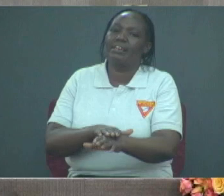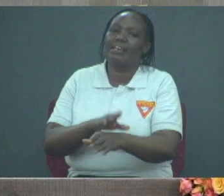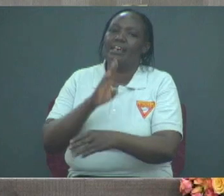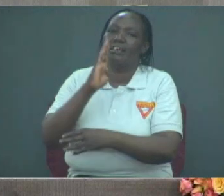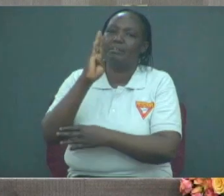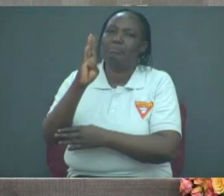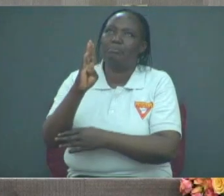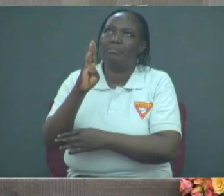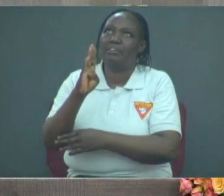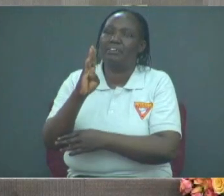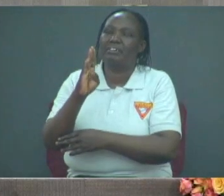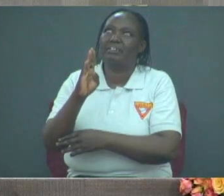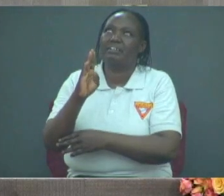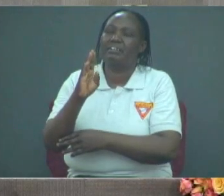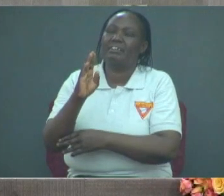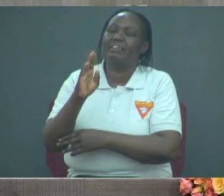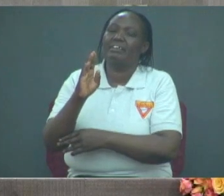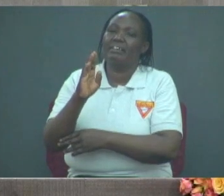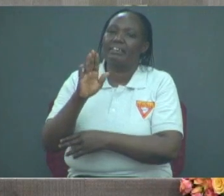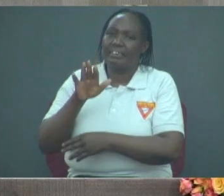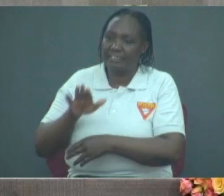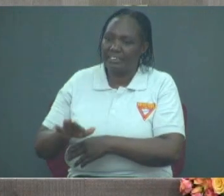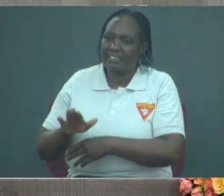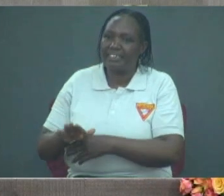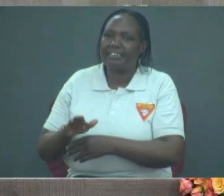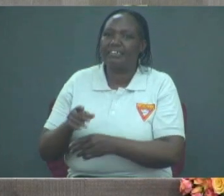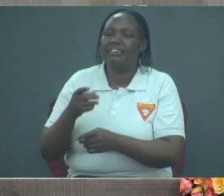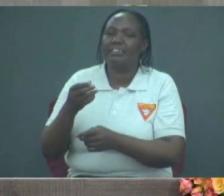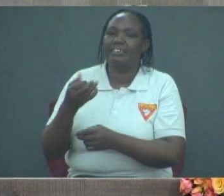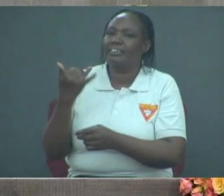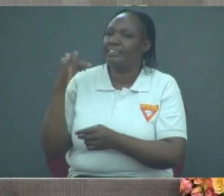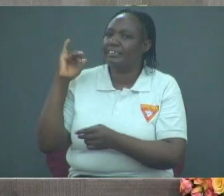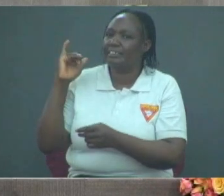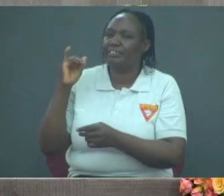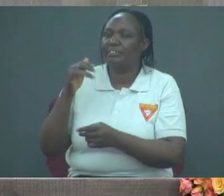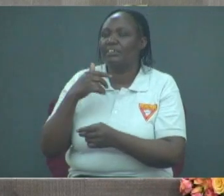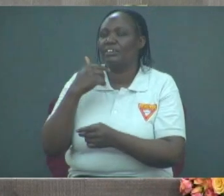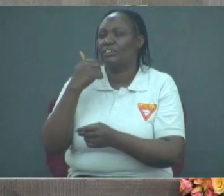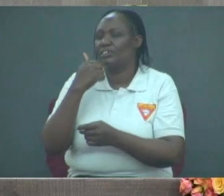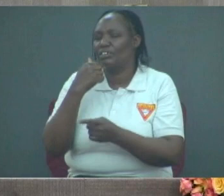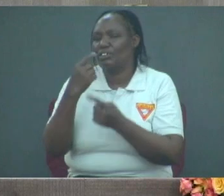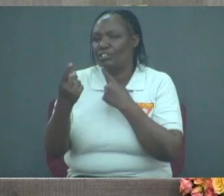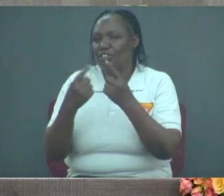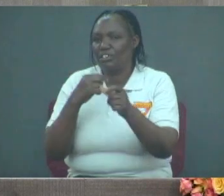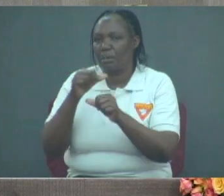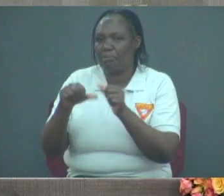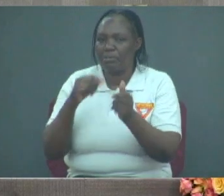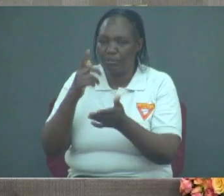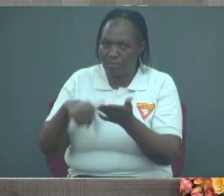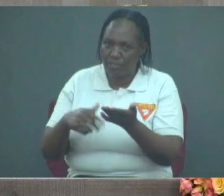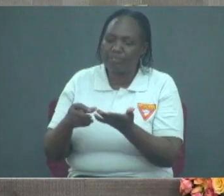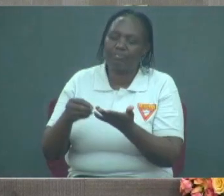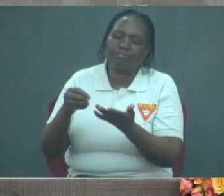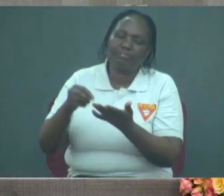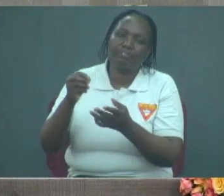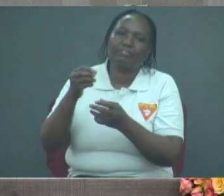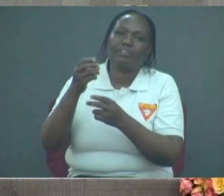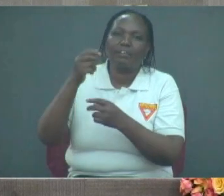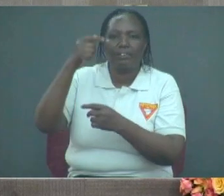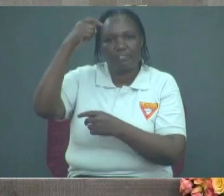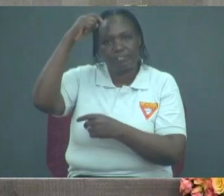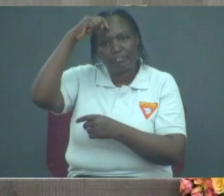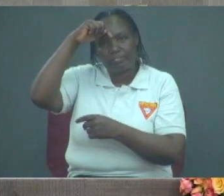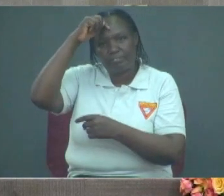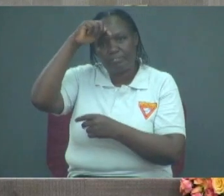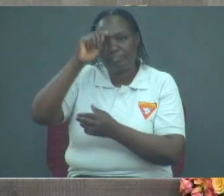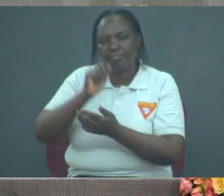still, and yesterday, we talked about choosing wisely. Okay? And I'm really anxious to